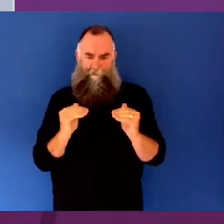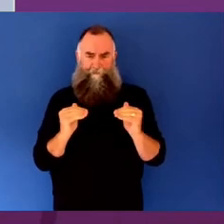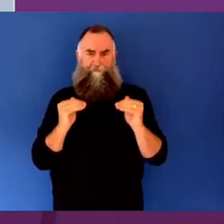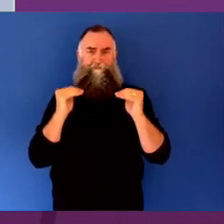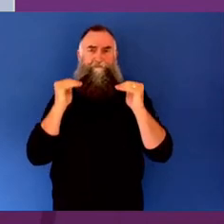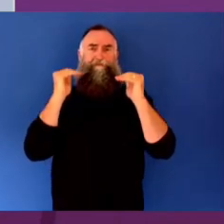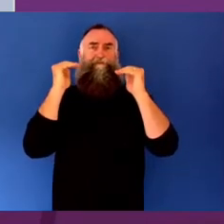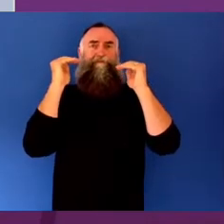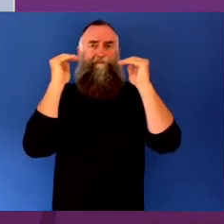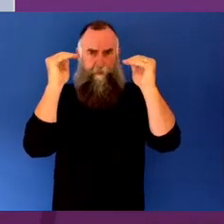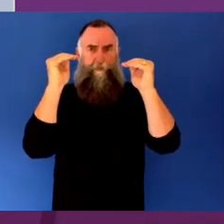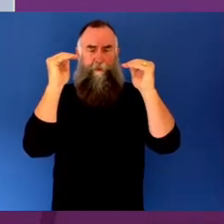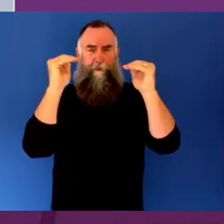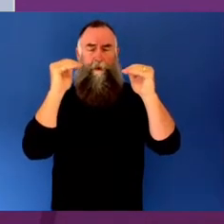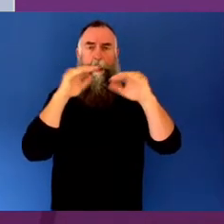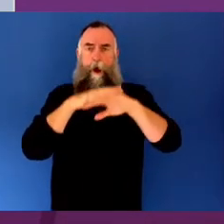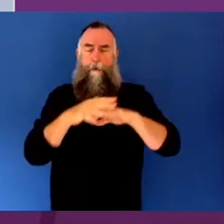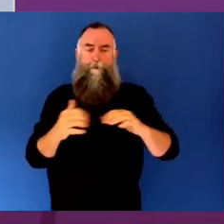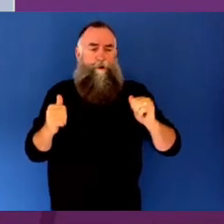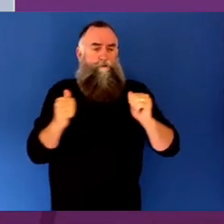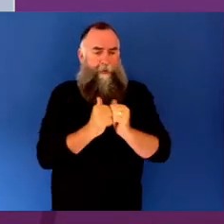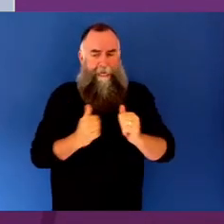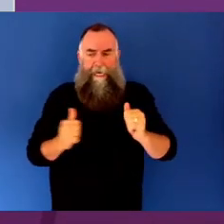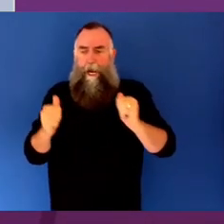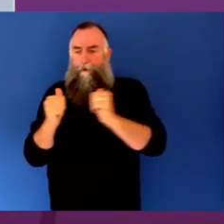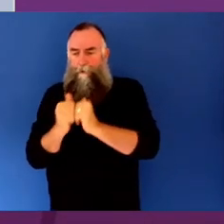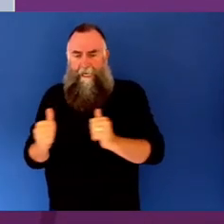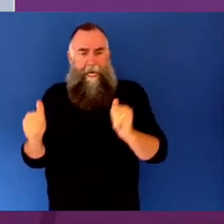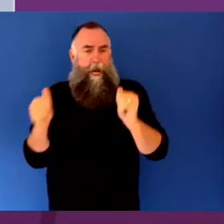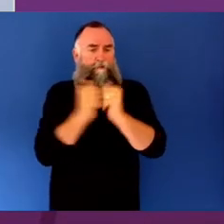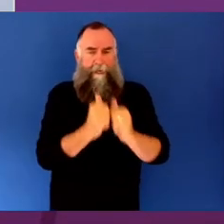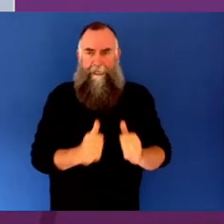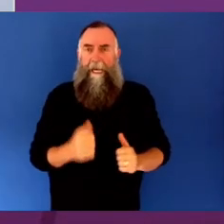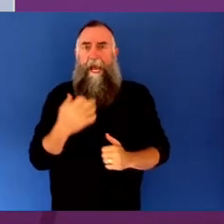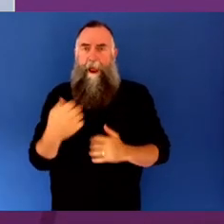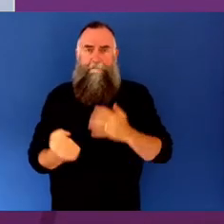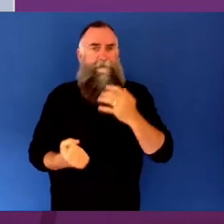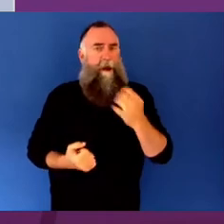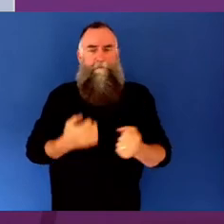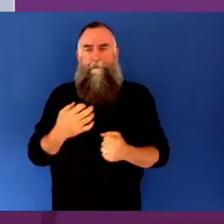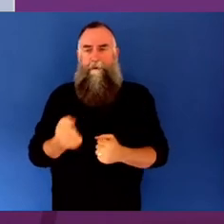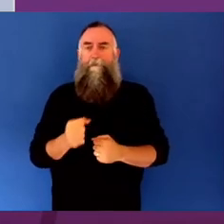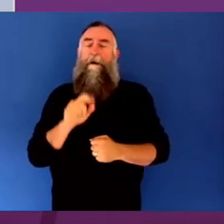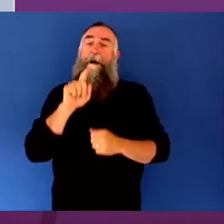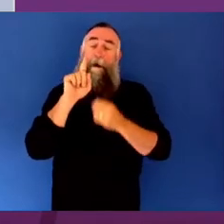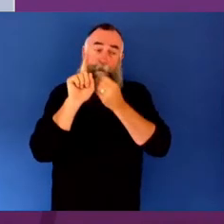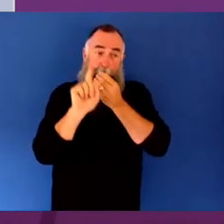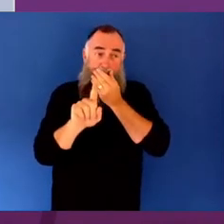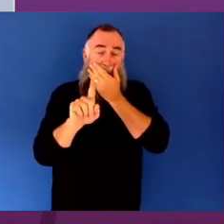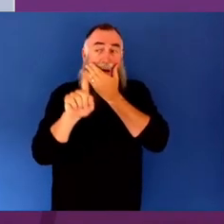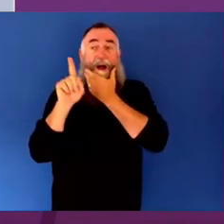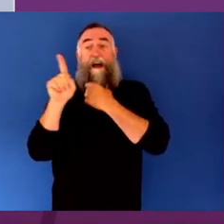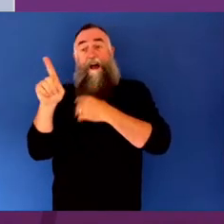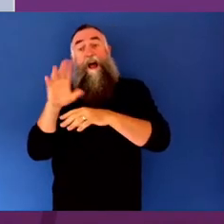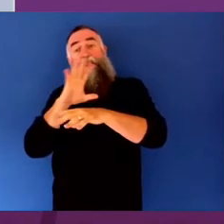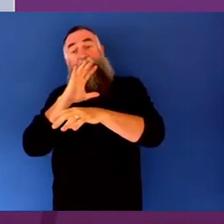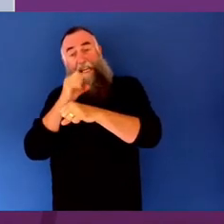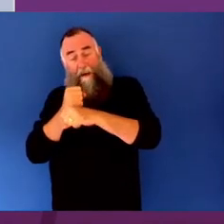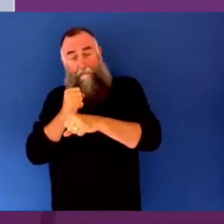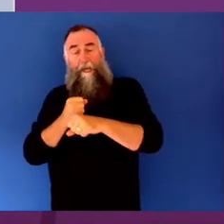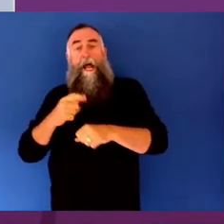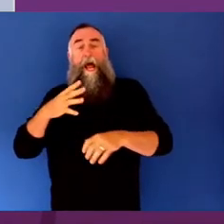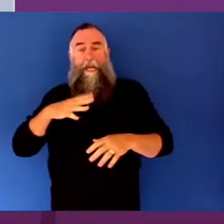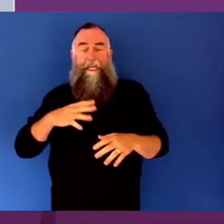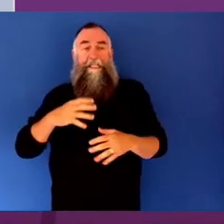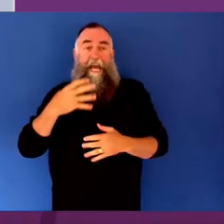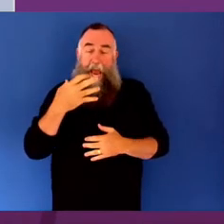of the things that government is very cognizant of is the need for structural reform and the need for governance reform. So that we